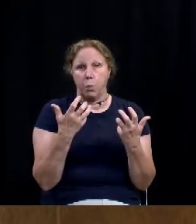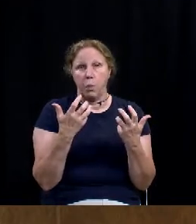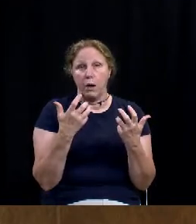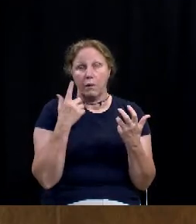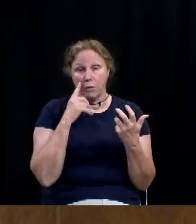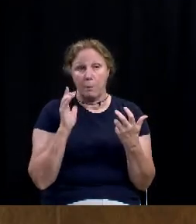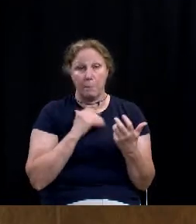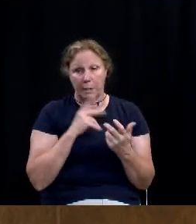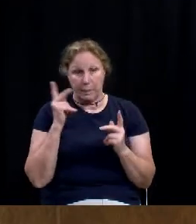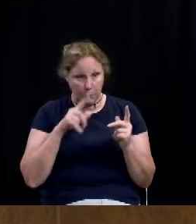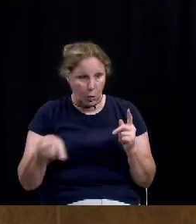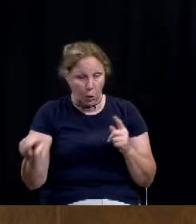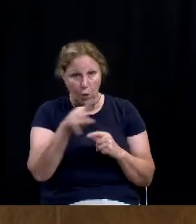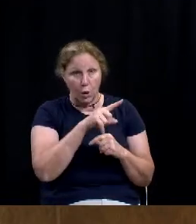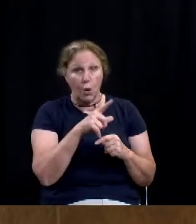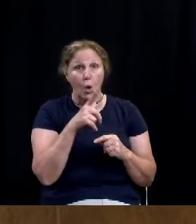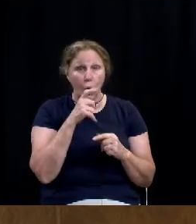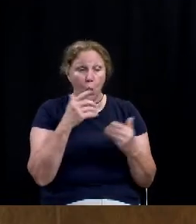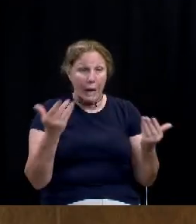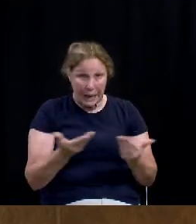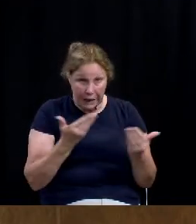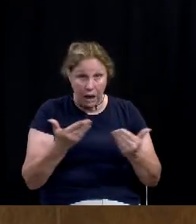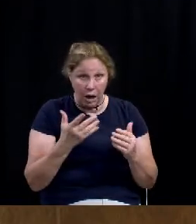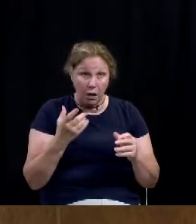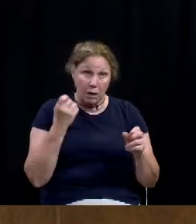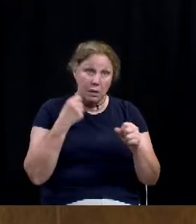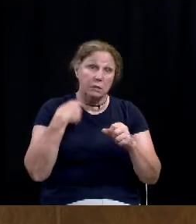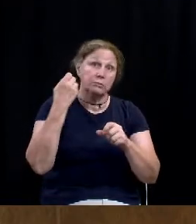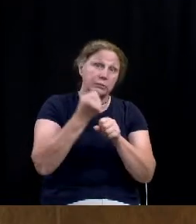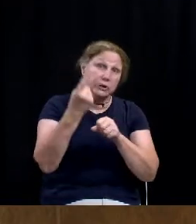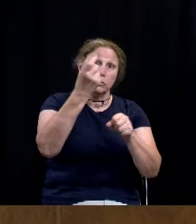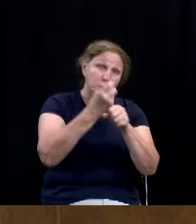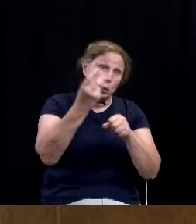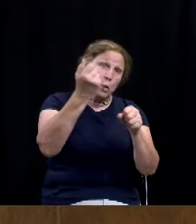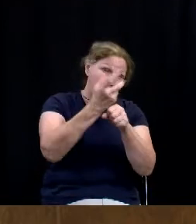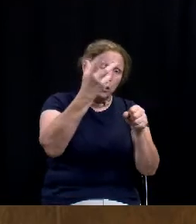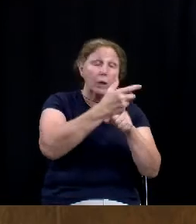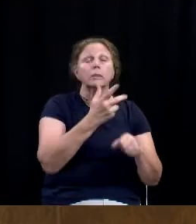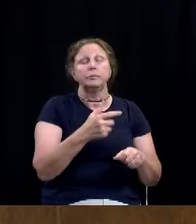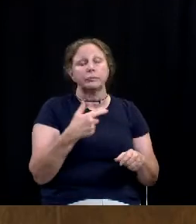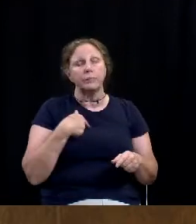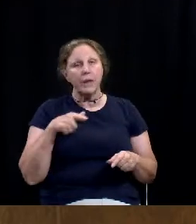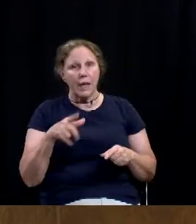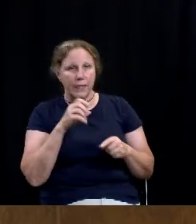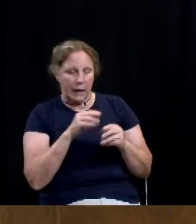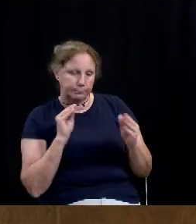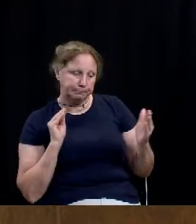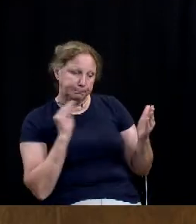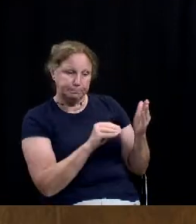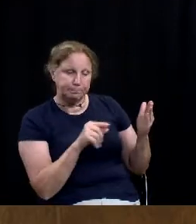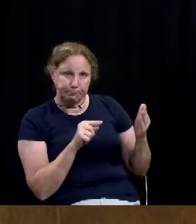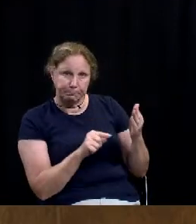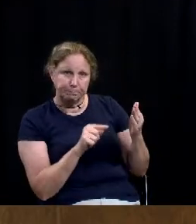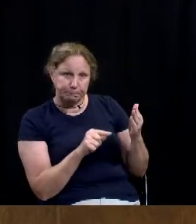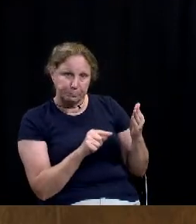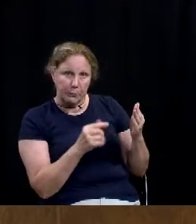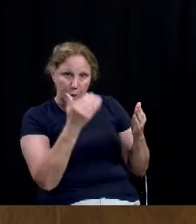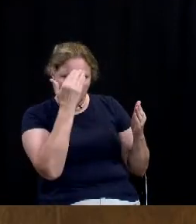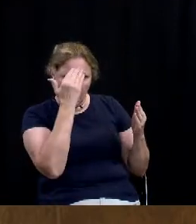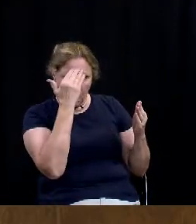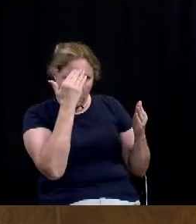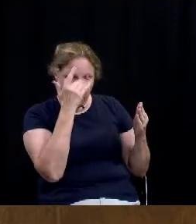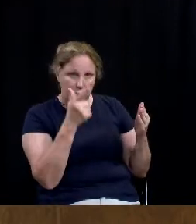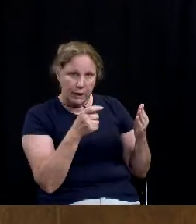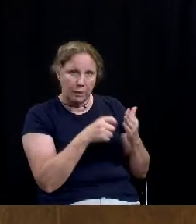the benefit of my colleagues who will be viewing such contracts in years forward I would like that little bit of institutional knowledge to pass